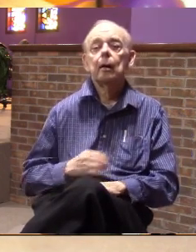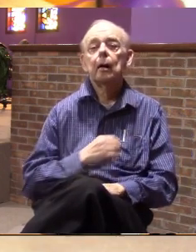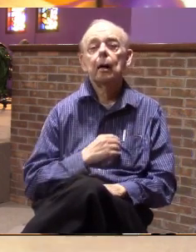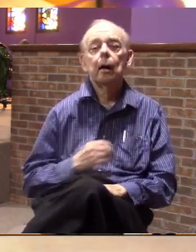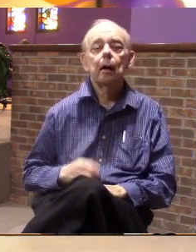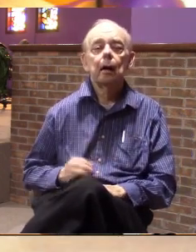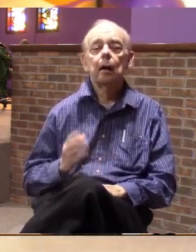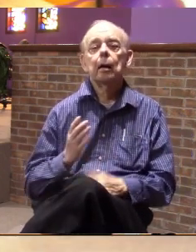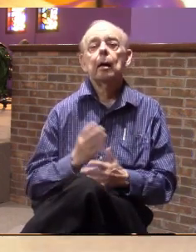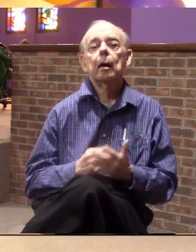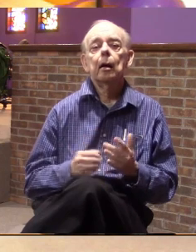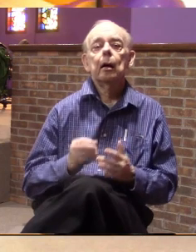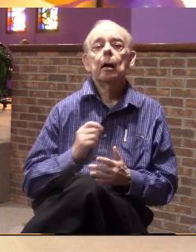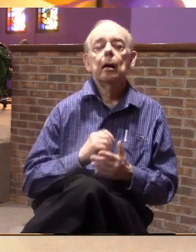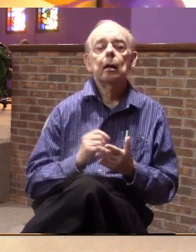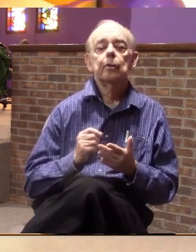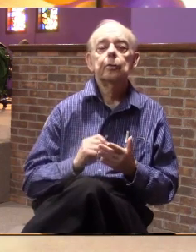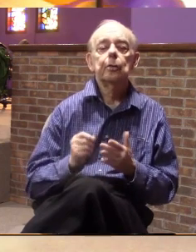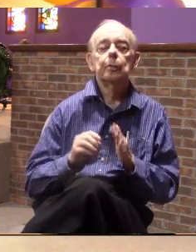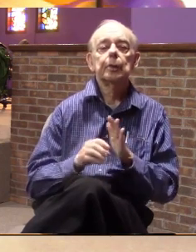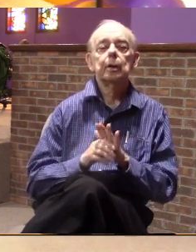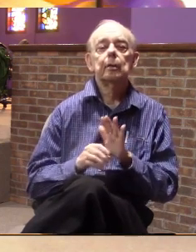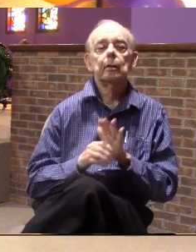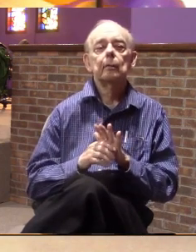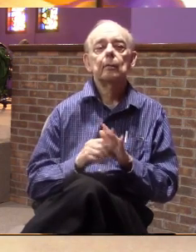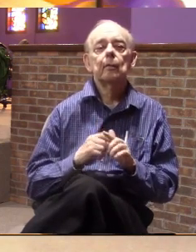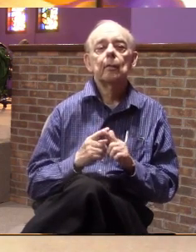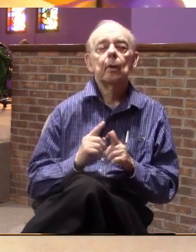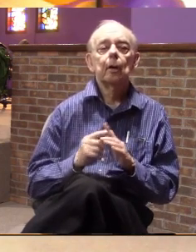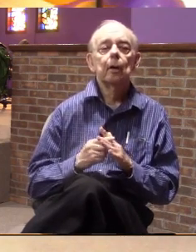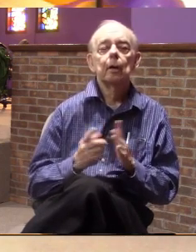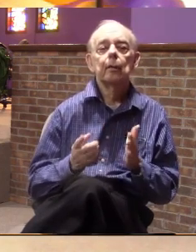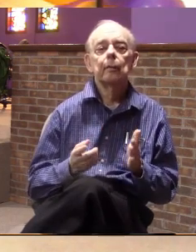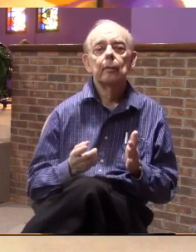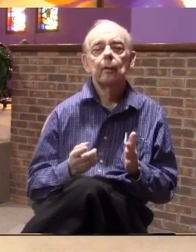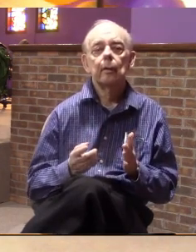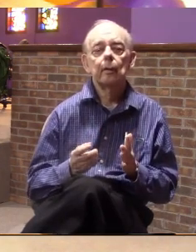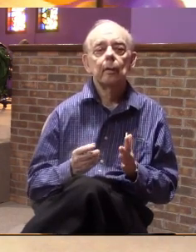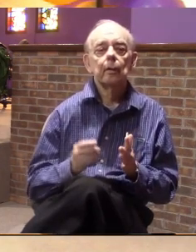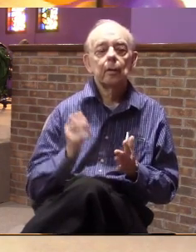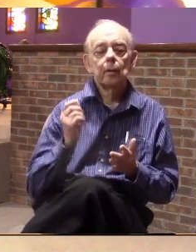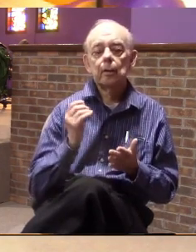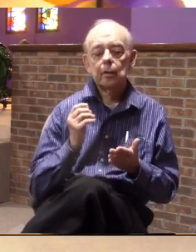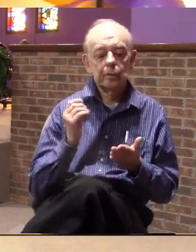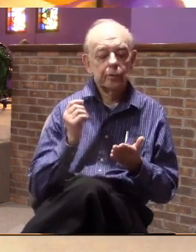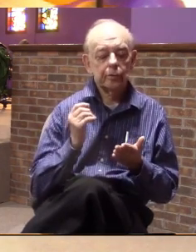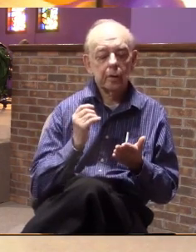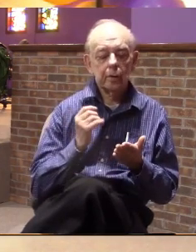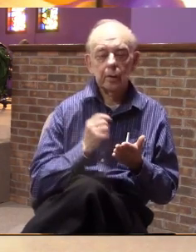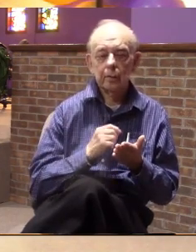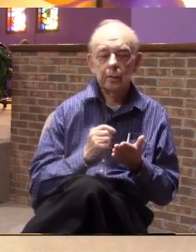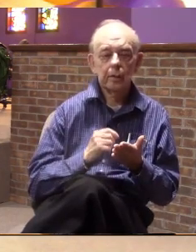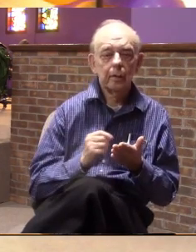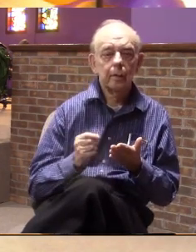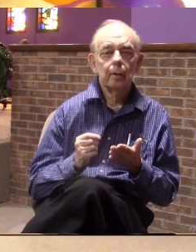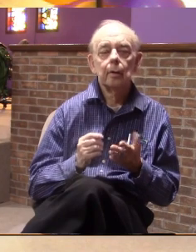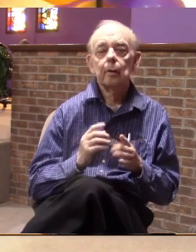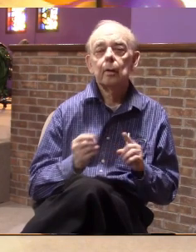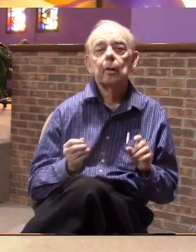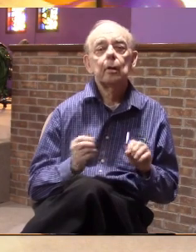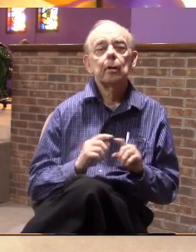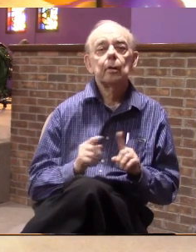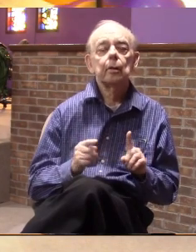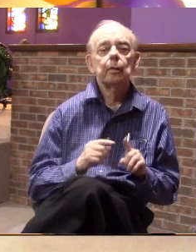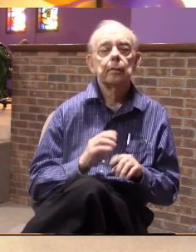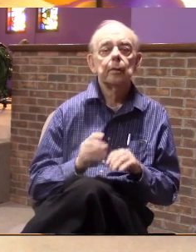and so he drew this picture and then he started just drawing the pieces you know blue and red